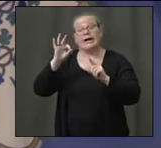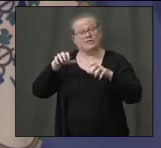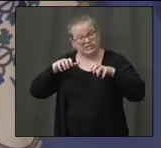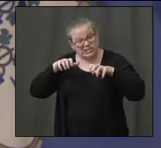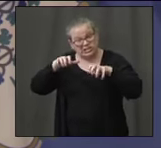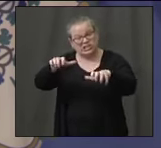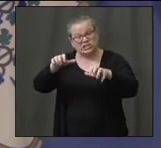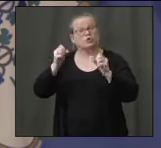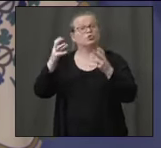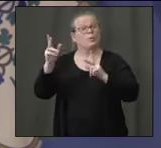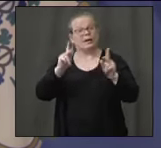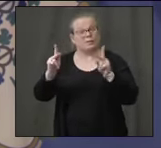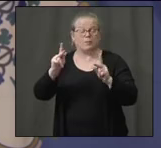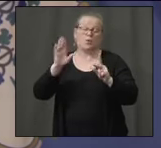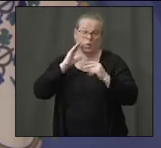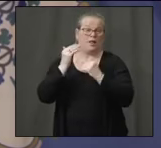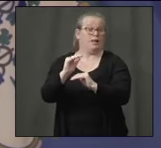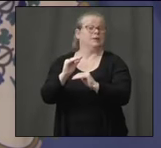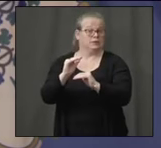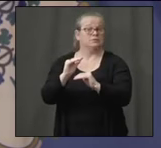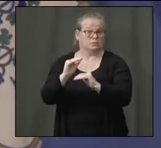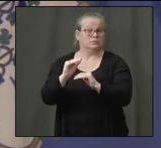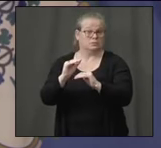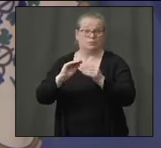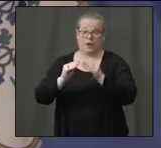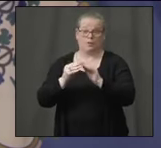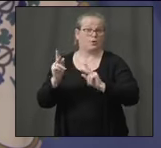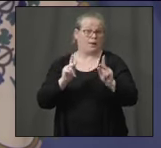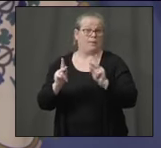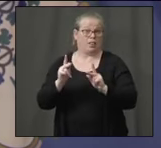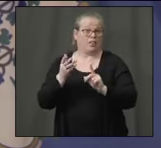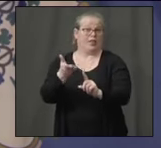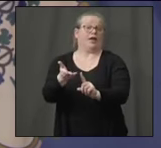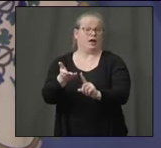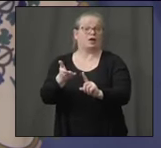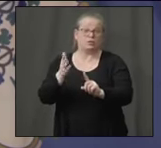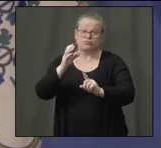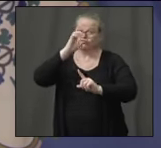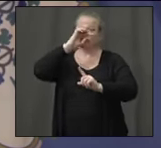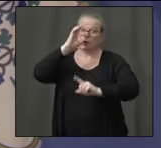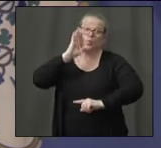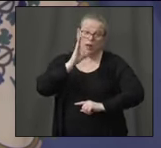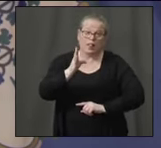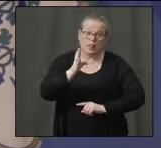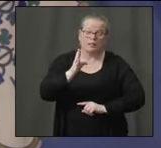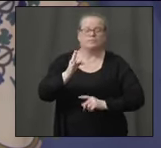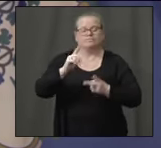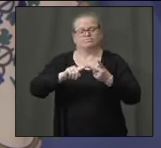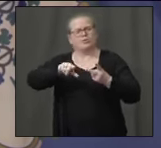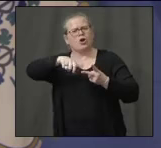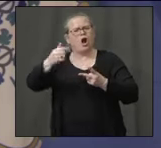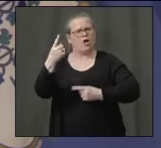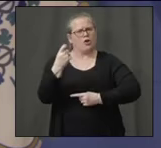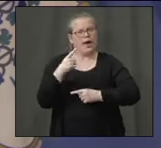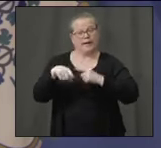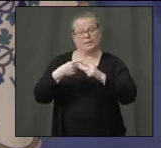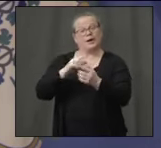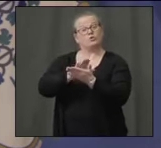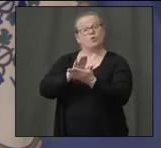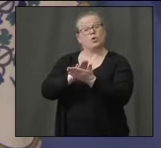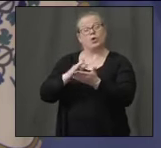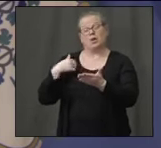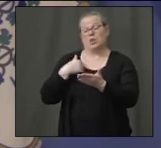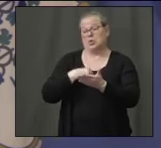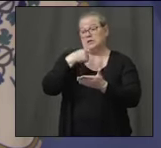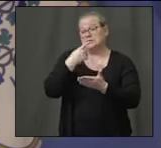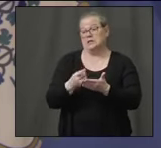beaches. So we'll be pretty strict about that. Your other question was about schools. We have said a couple of weeks before May 20th,